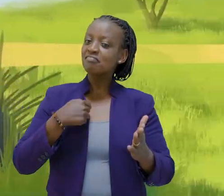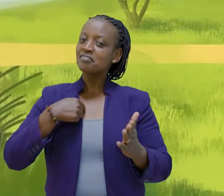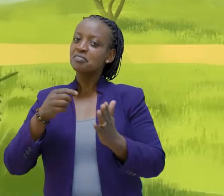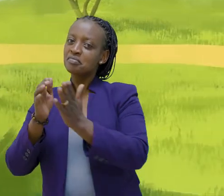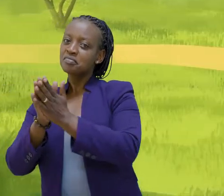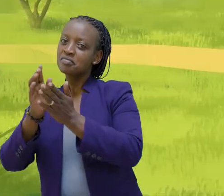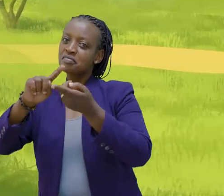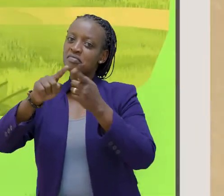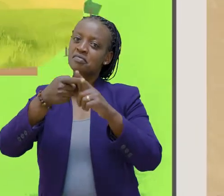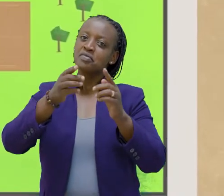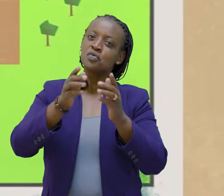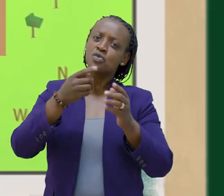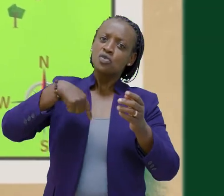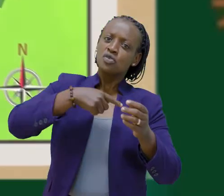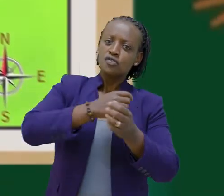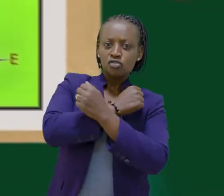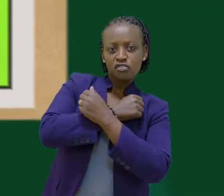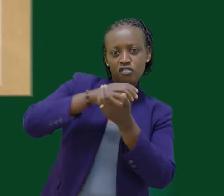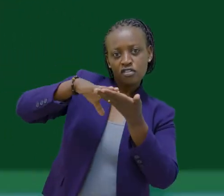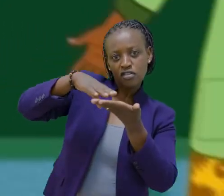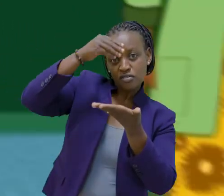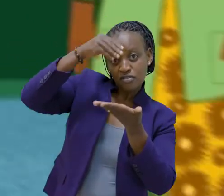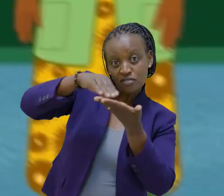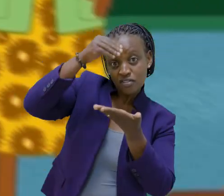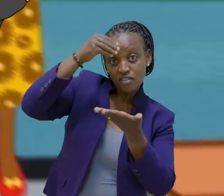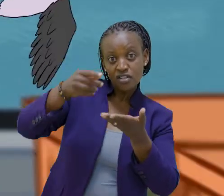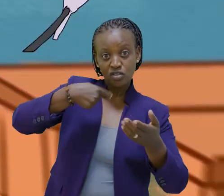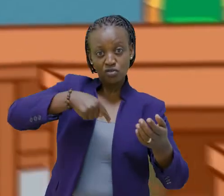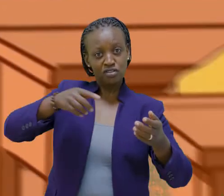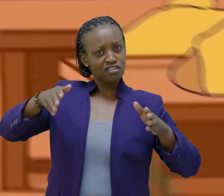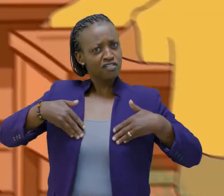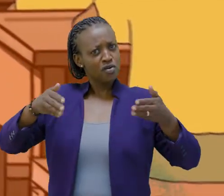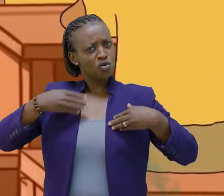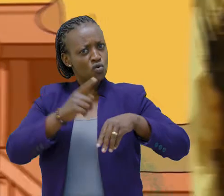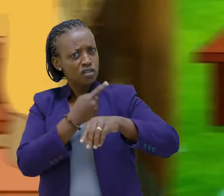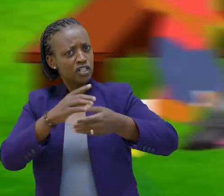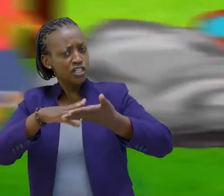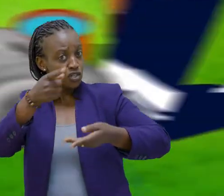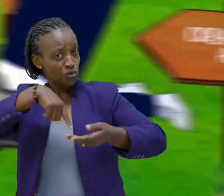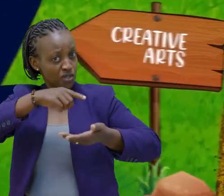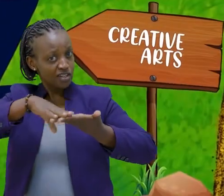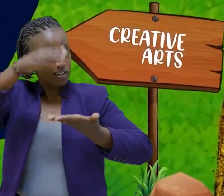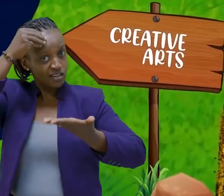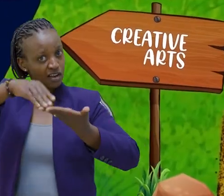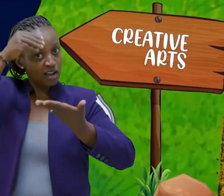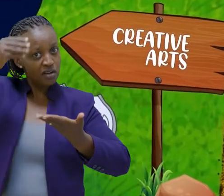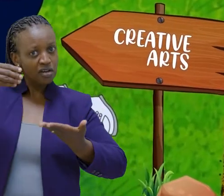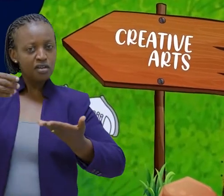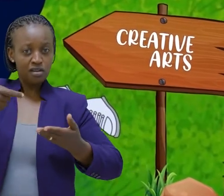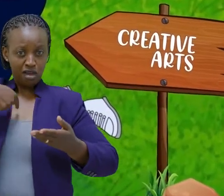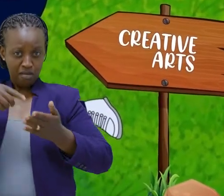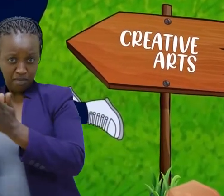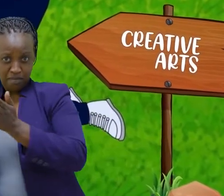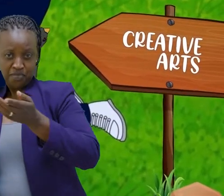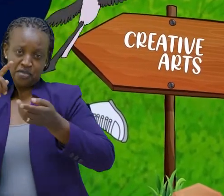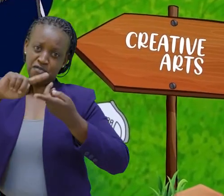I am my friend, we love the moon We are happy when we land I